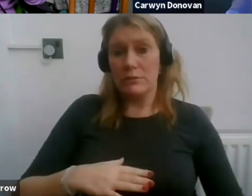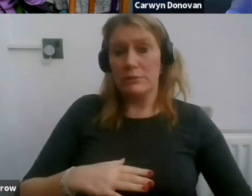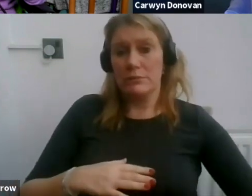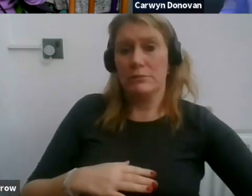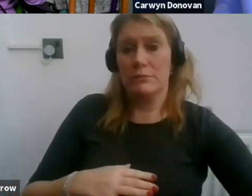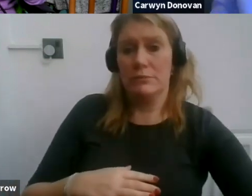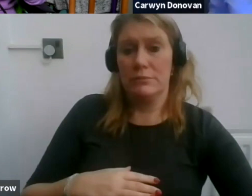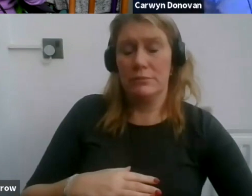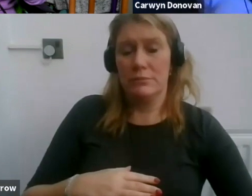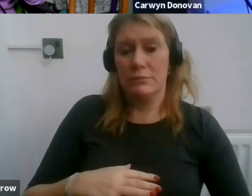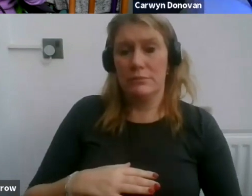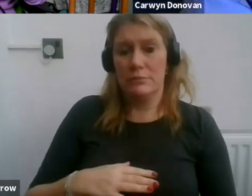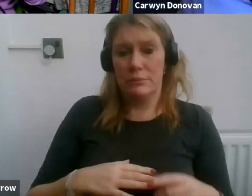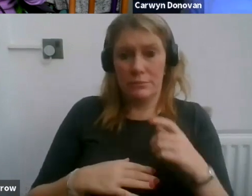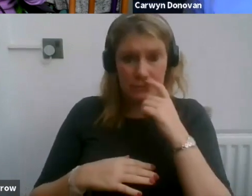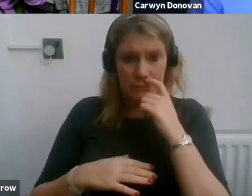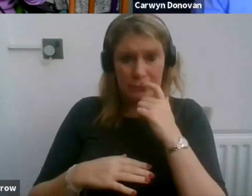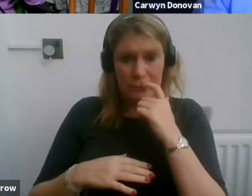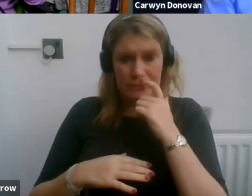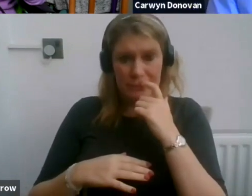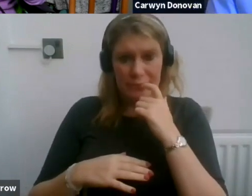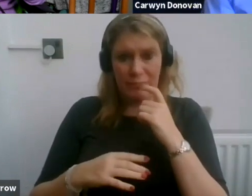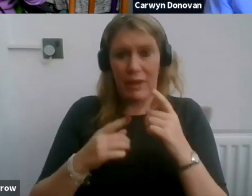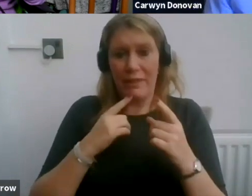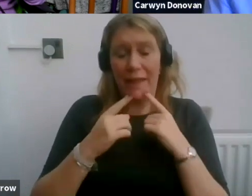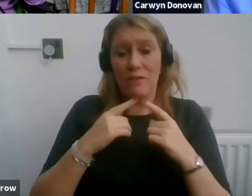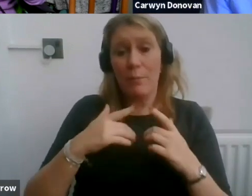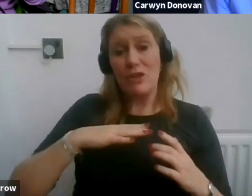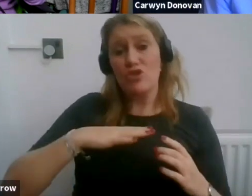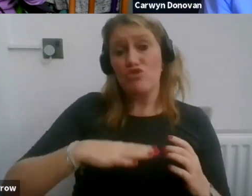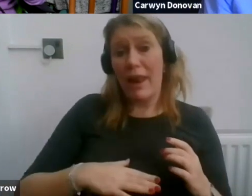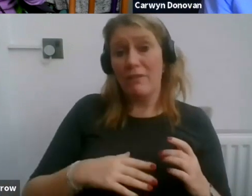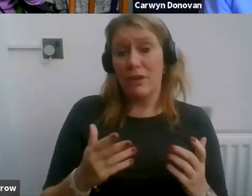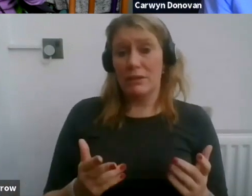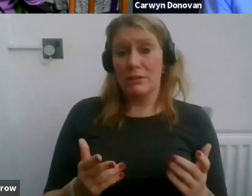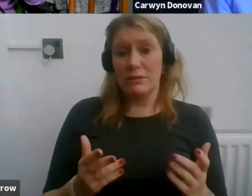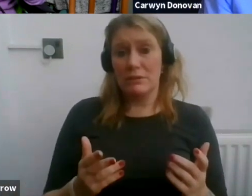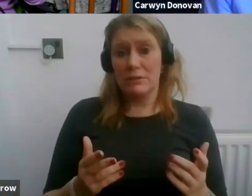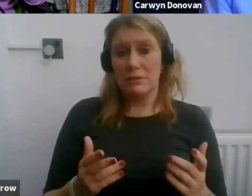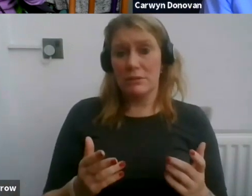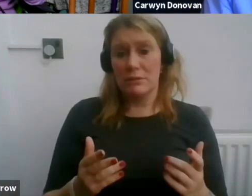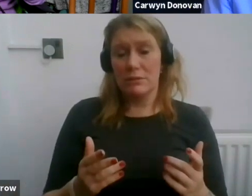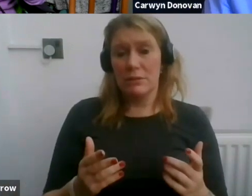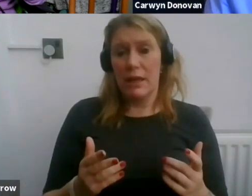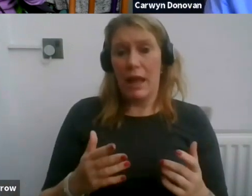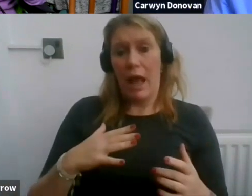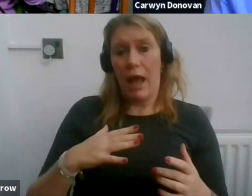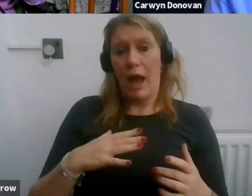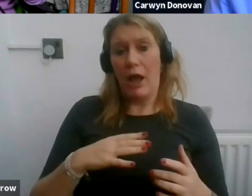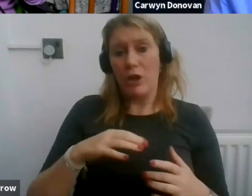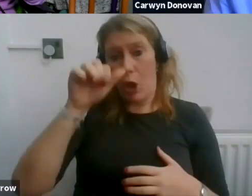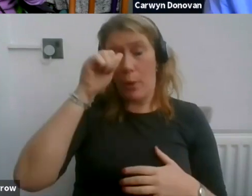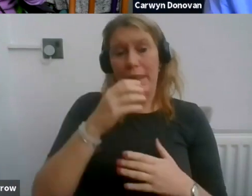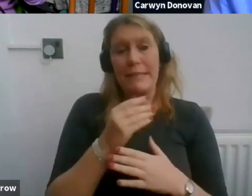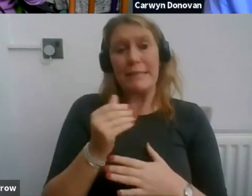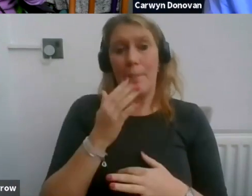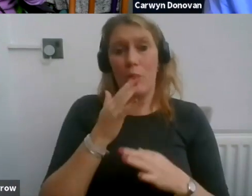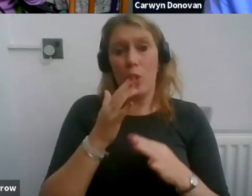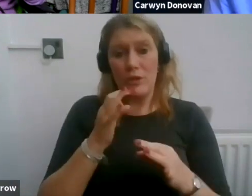to establish? And I do regret that some of the questionnaires which we have seen